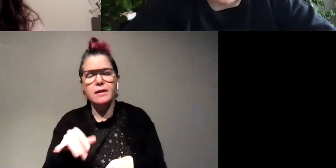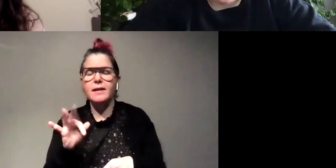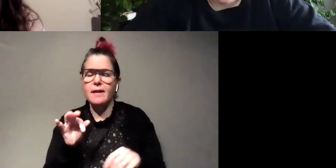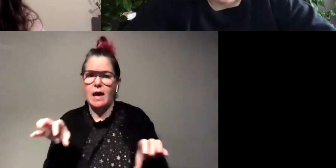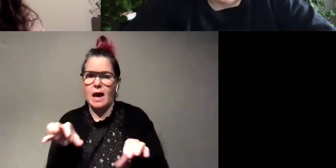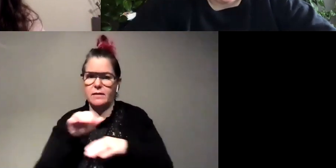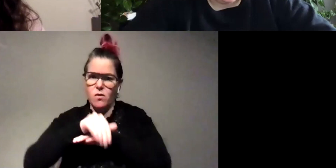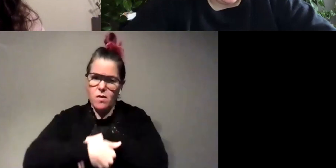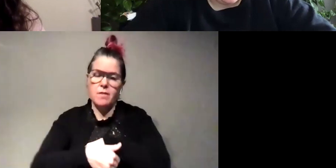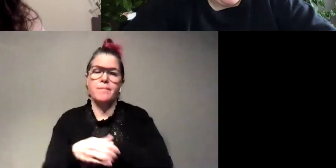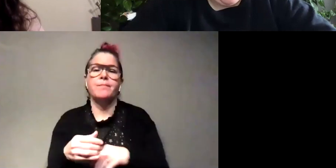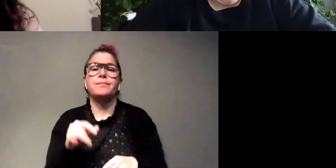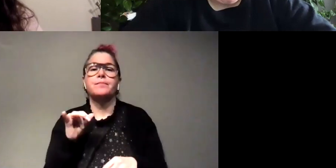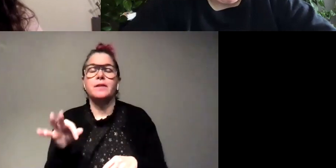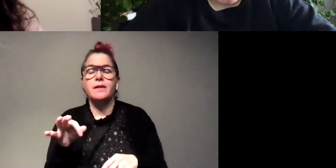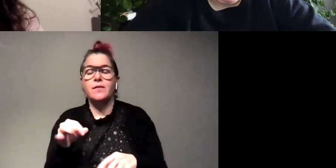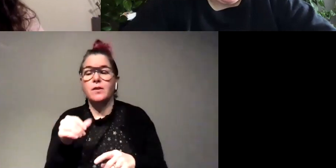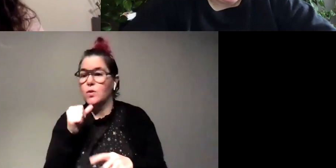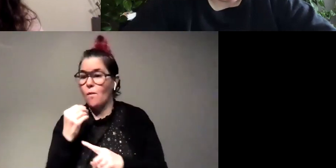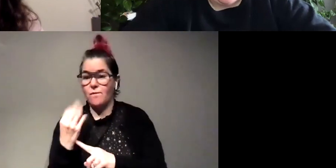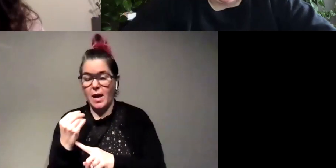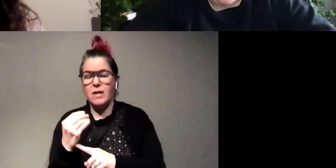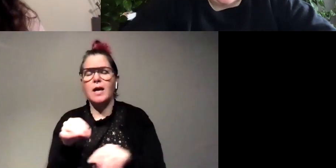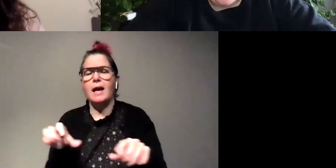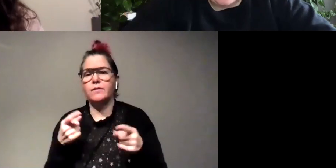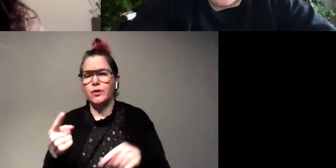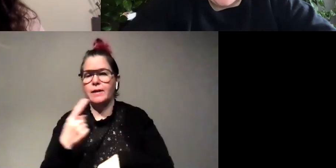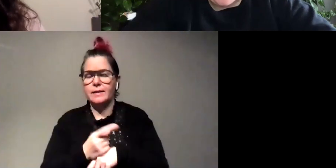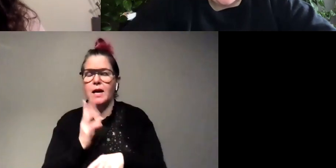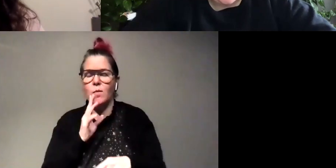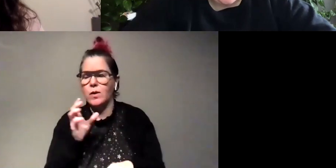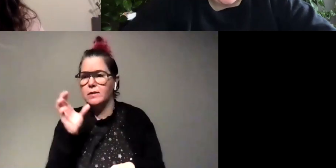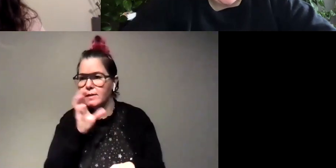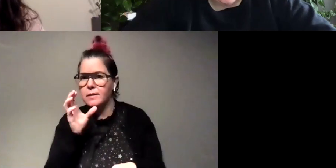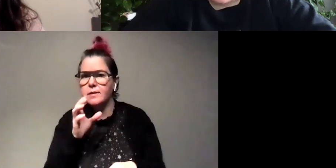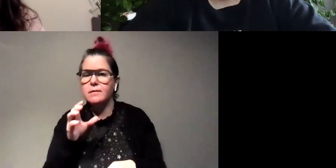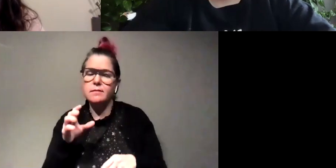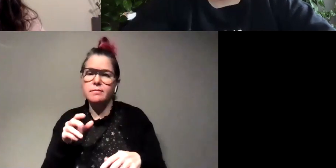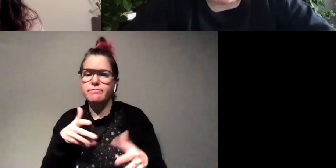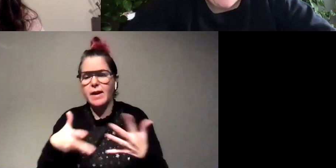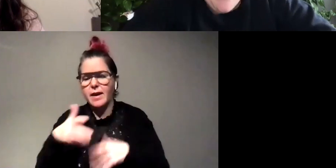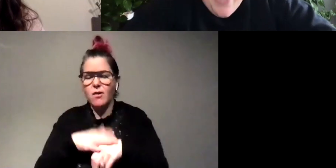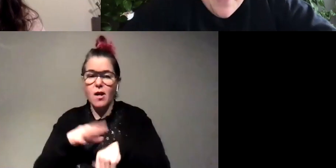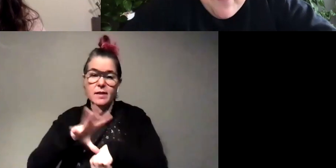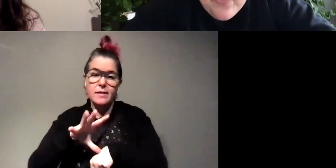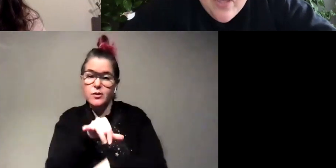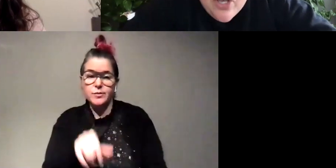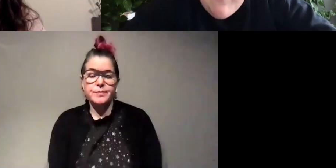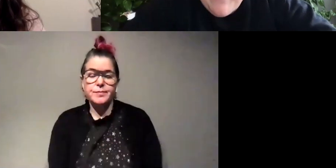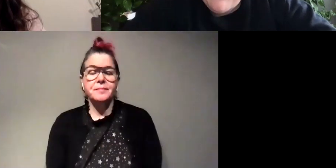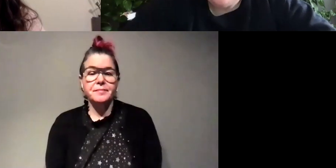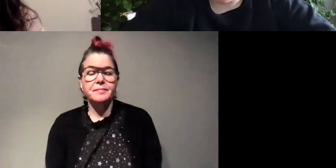um if they're the ones that don't flash they're active during the day and they'll fly around and hang out on leaves too awesome um